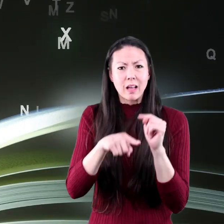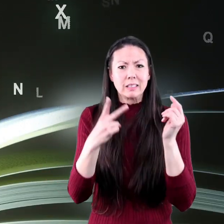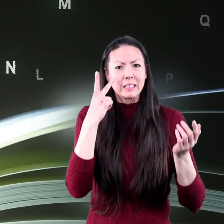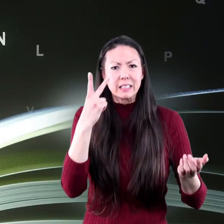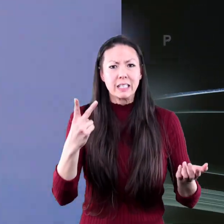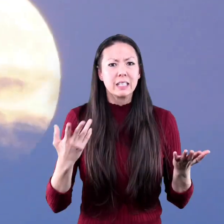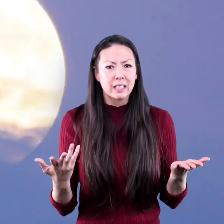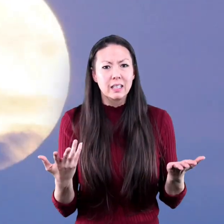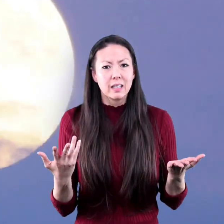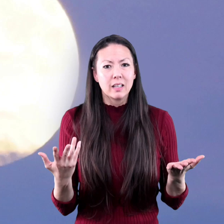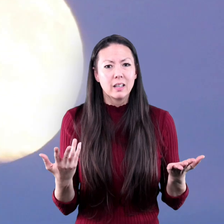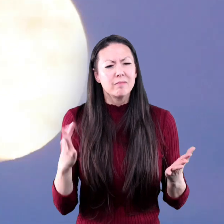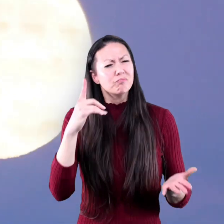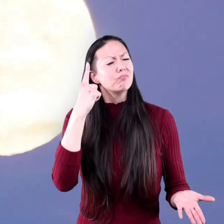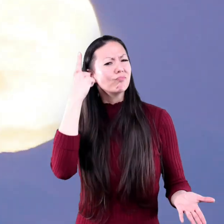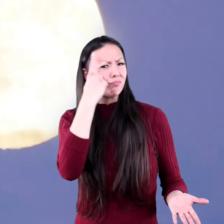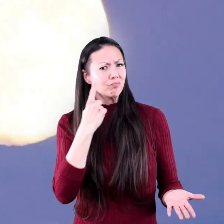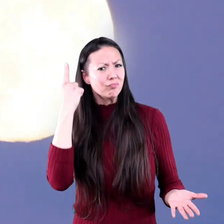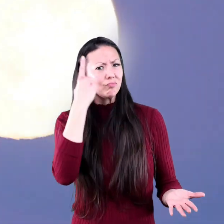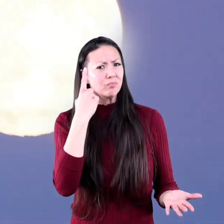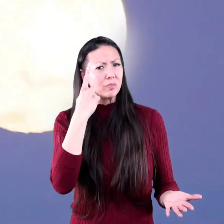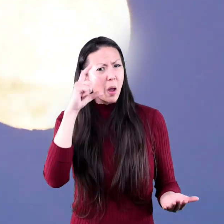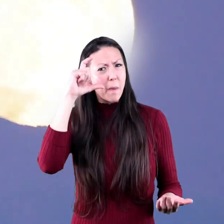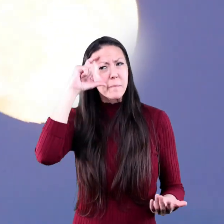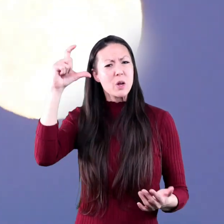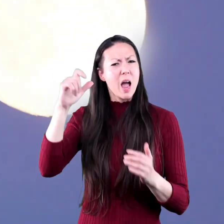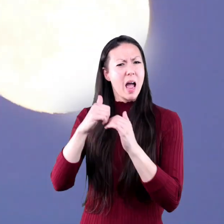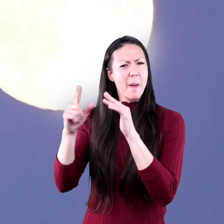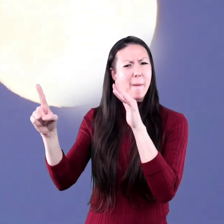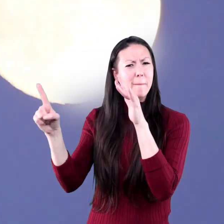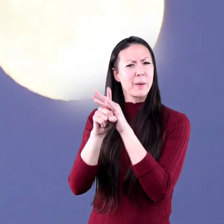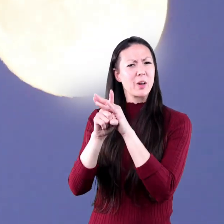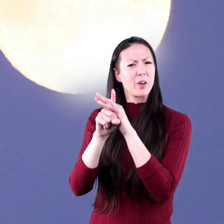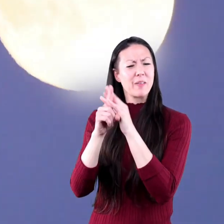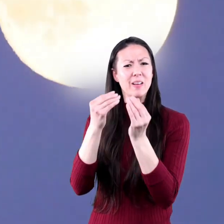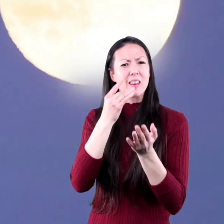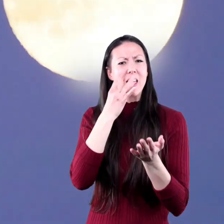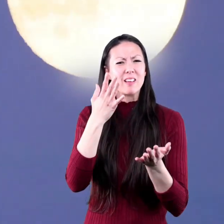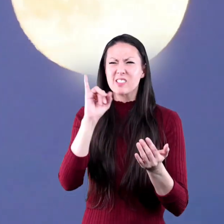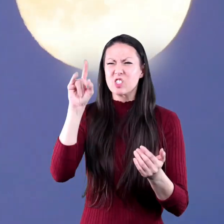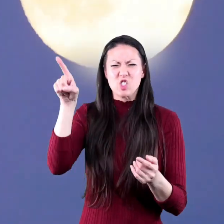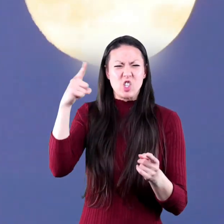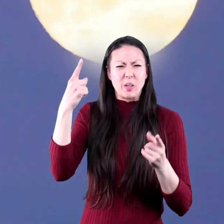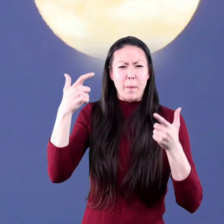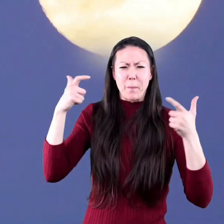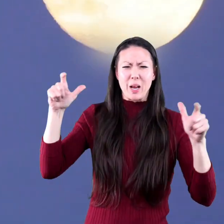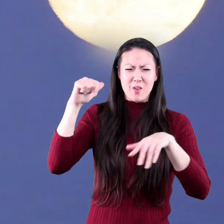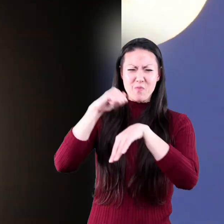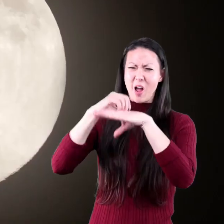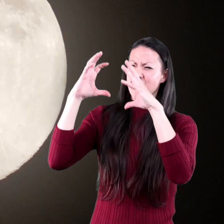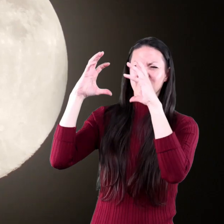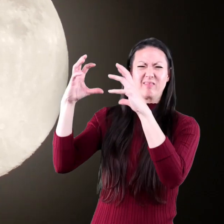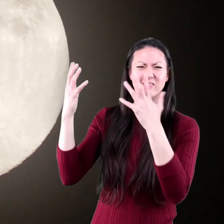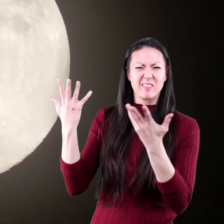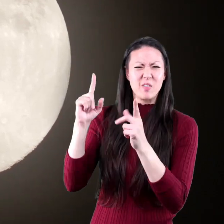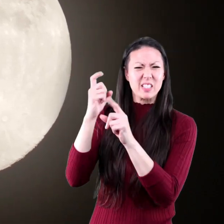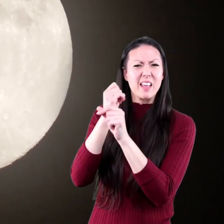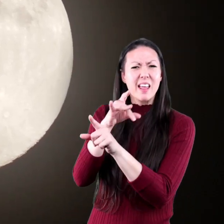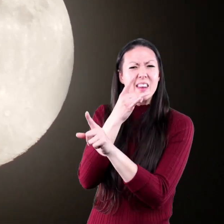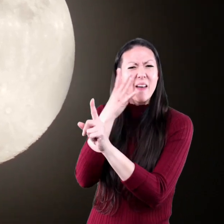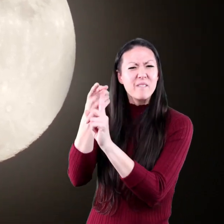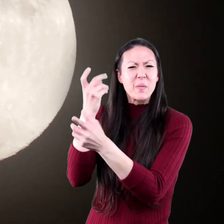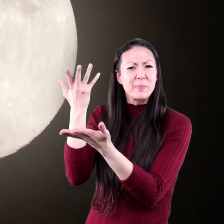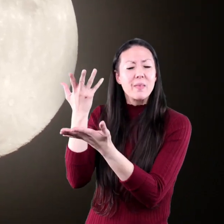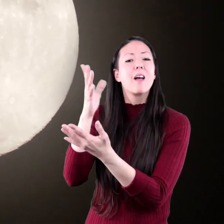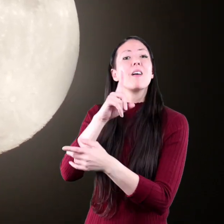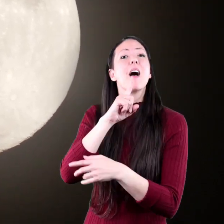Have you ever wondered how the moon appears to be giving off light even though it's just a big rock? The light that you see on